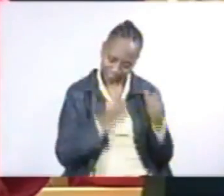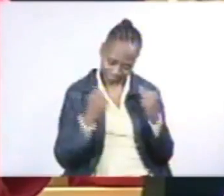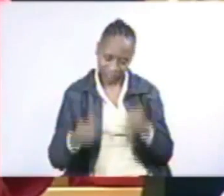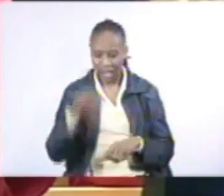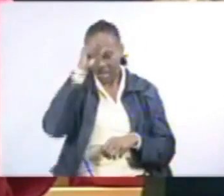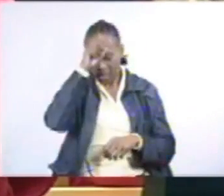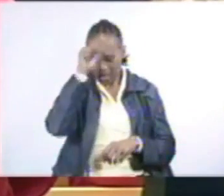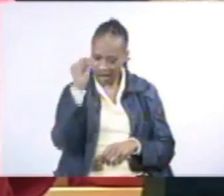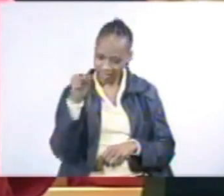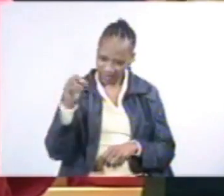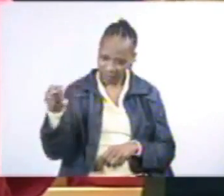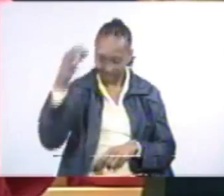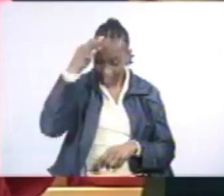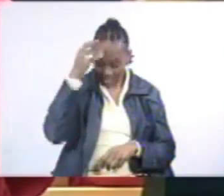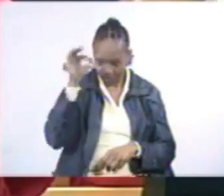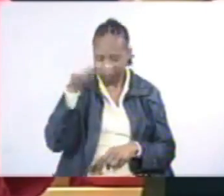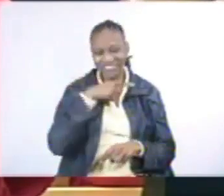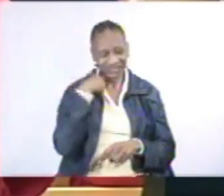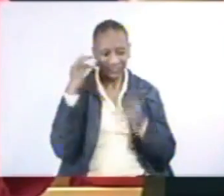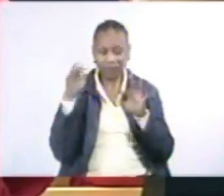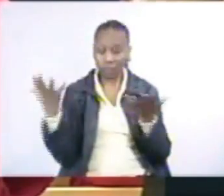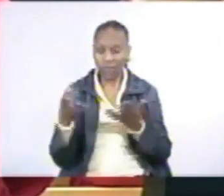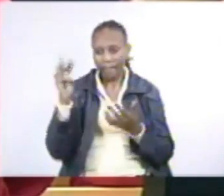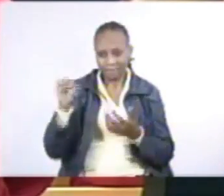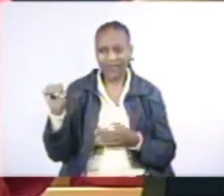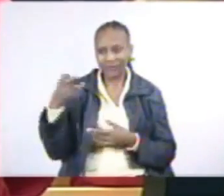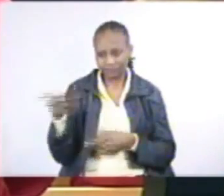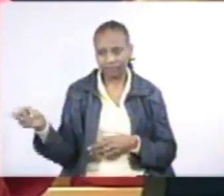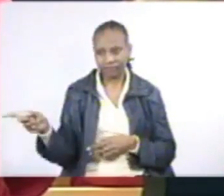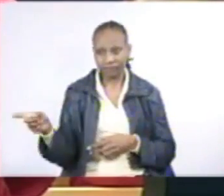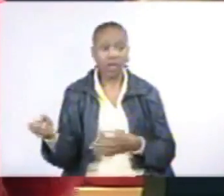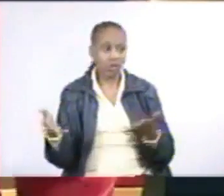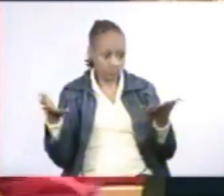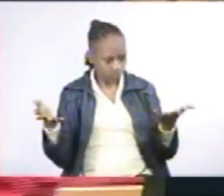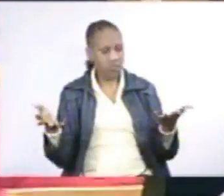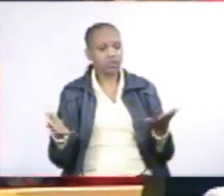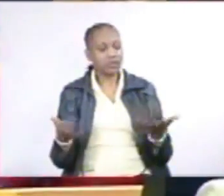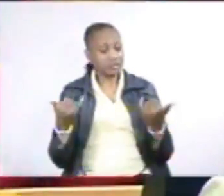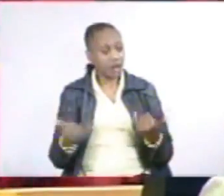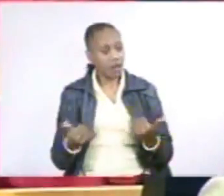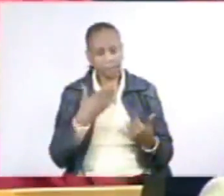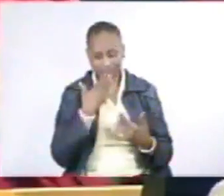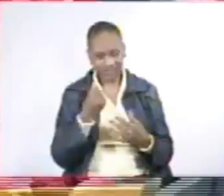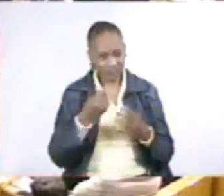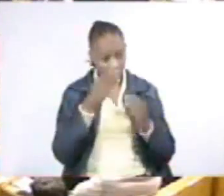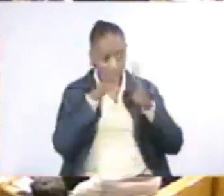Marikana. You leave me no choice but to ask you to leave the house. No problem. Thank you.